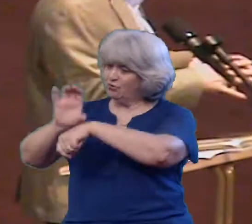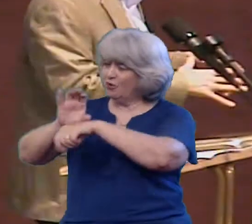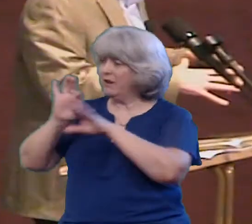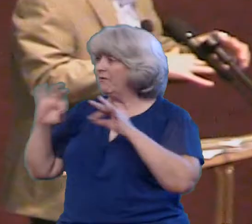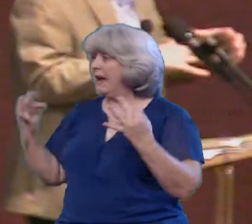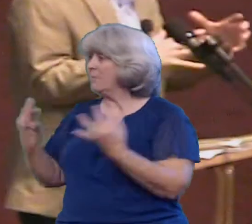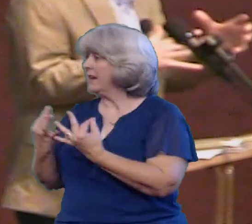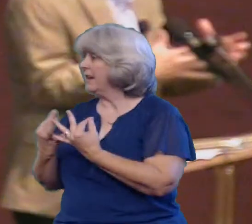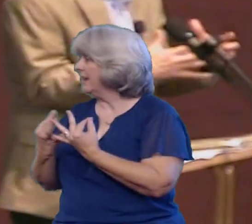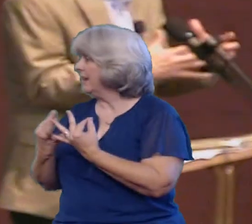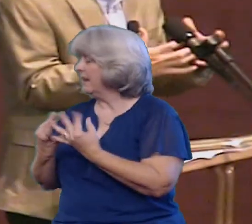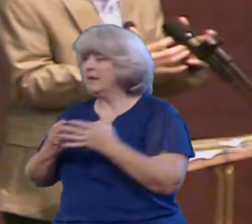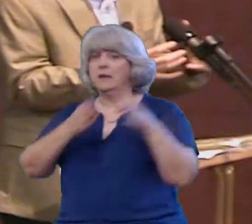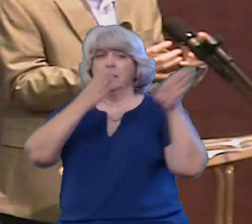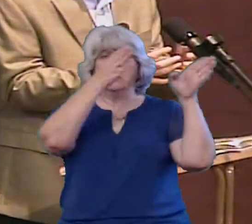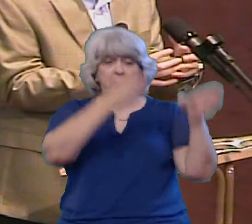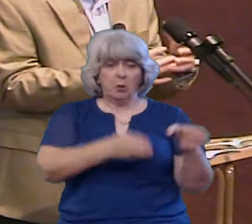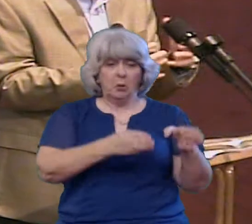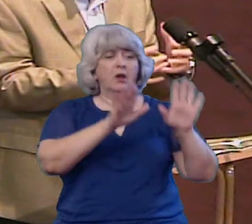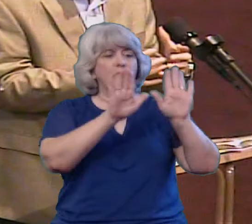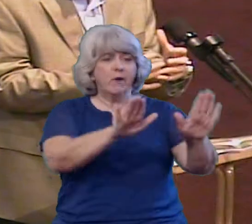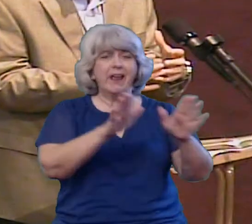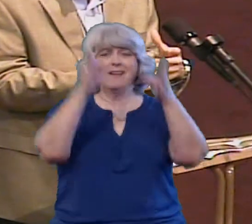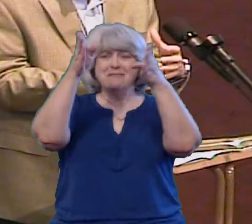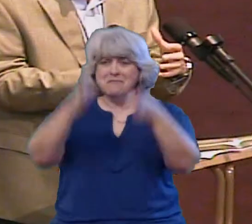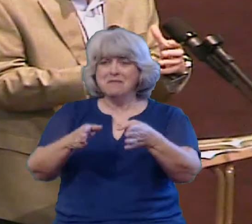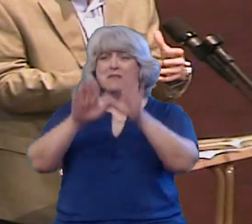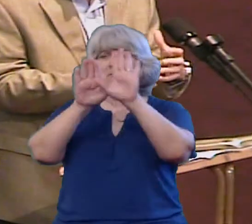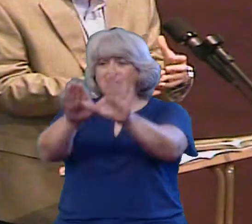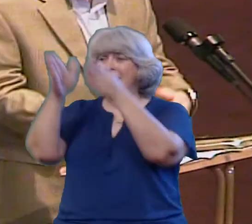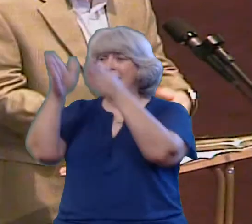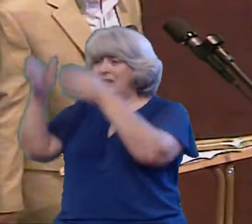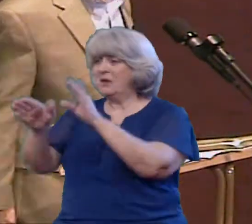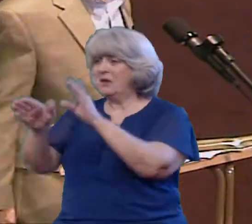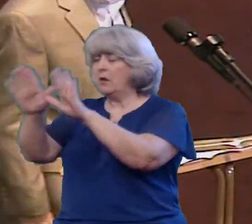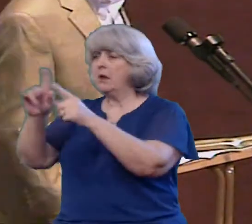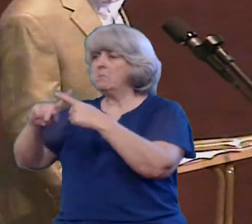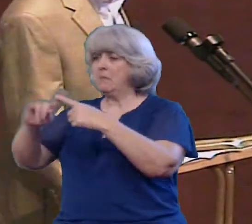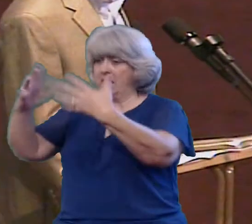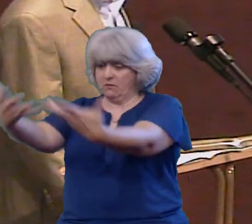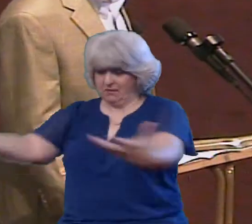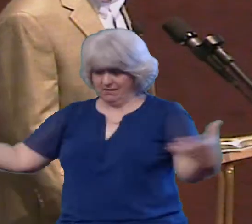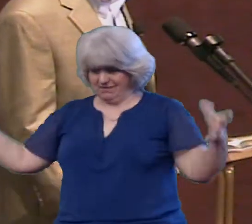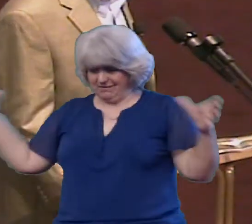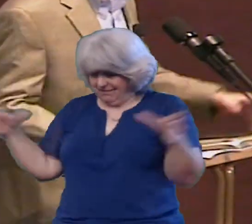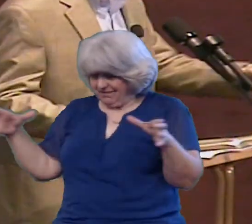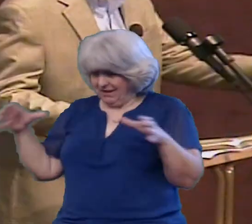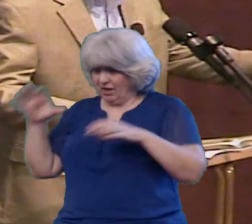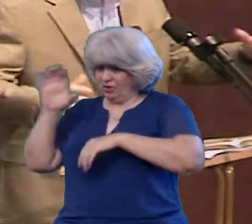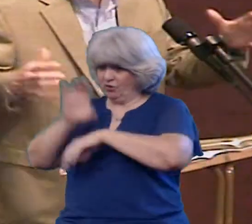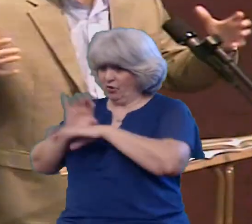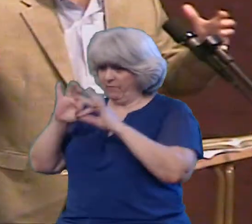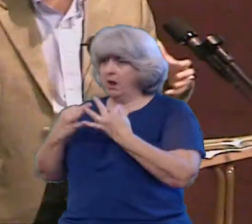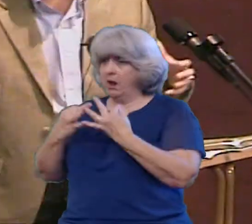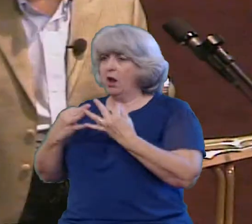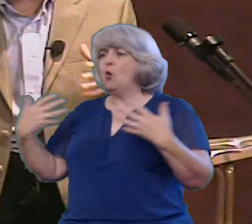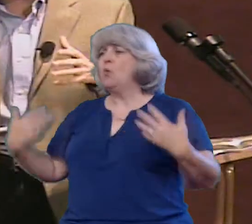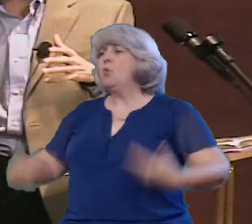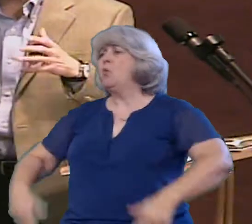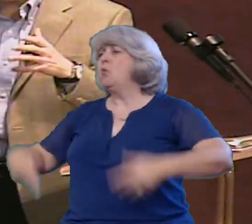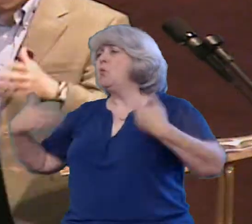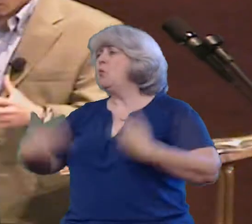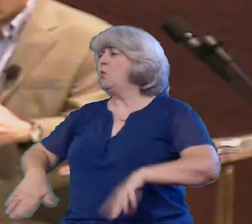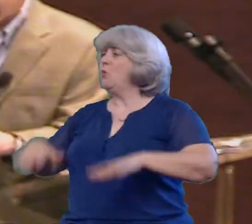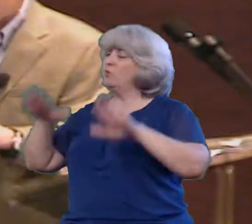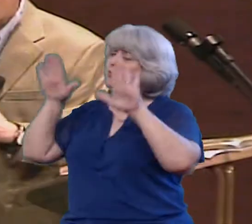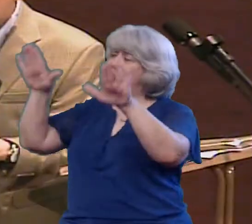synergy That us collectively together Is better than an individual That each one of you play a role And